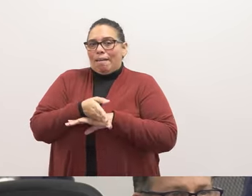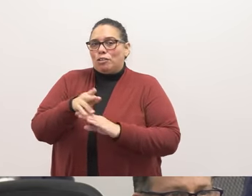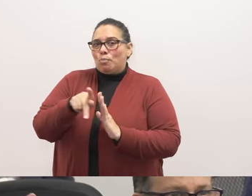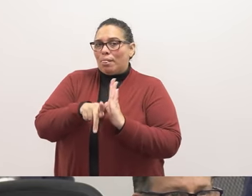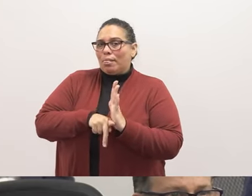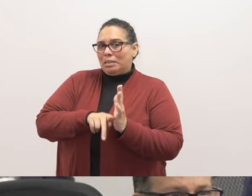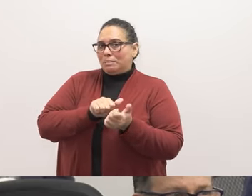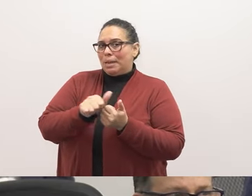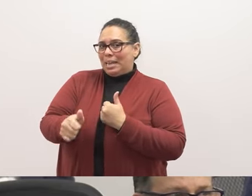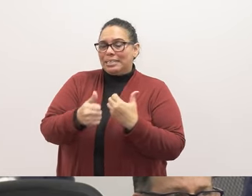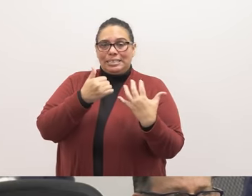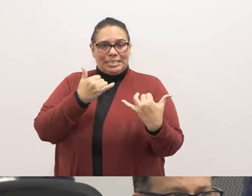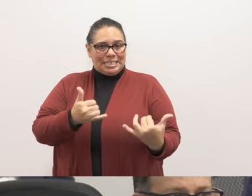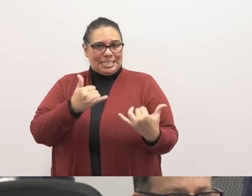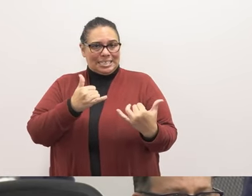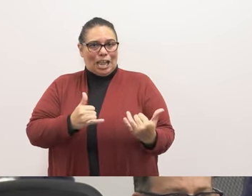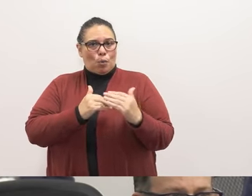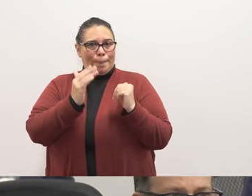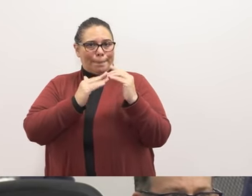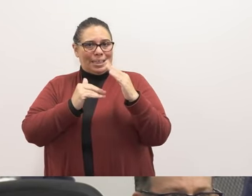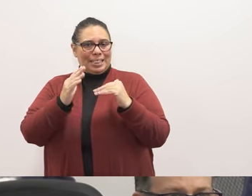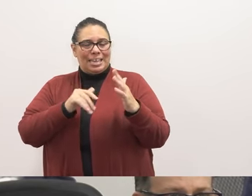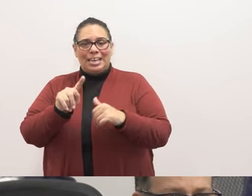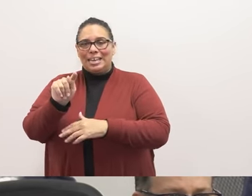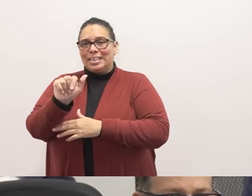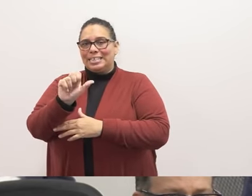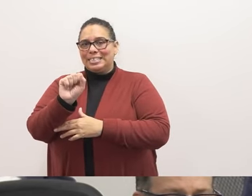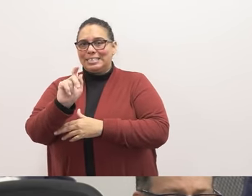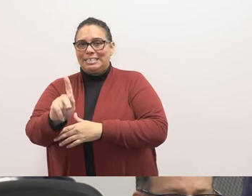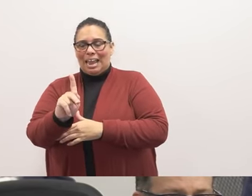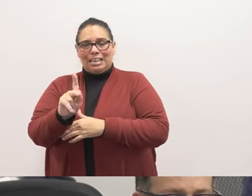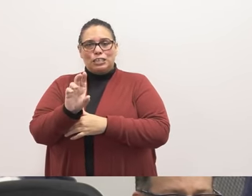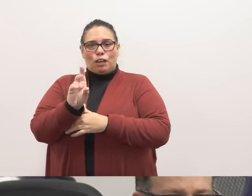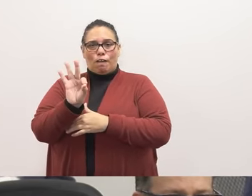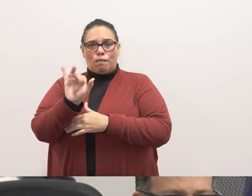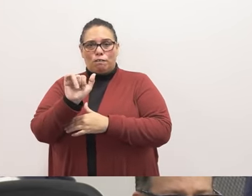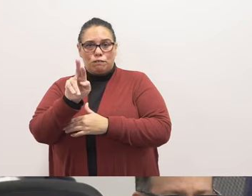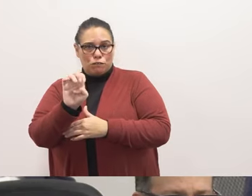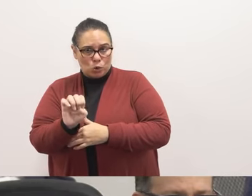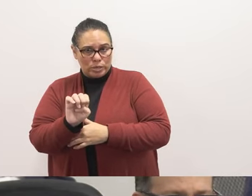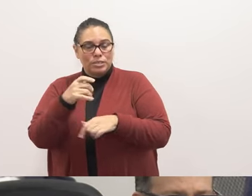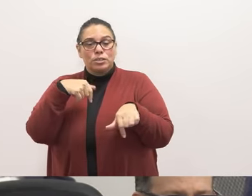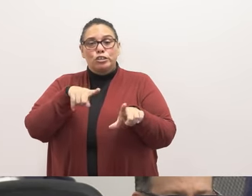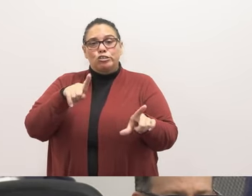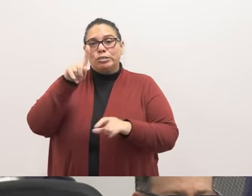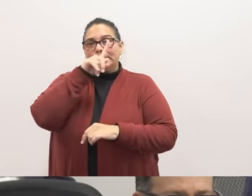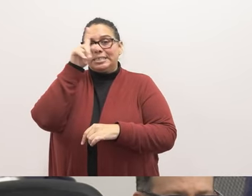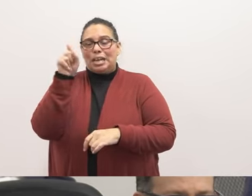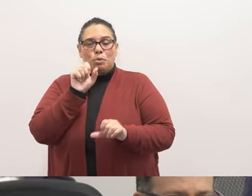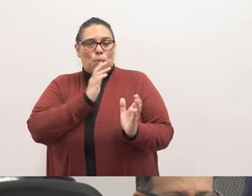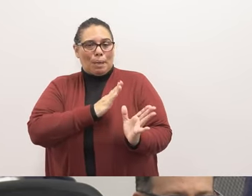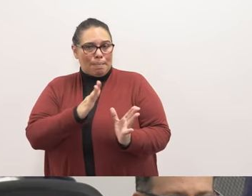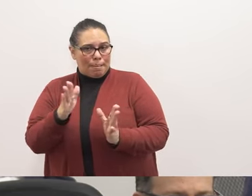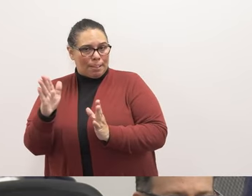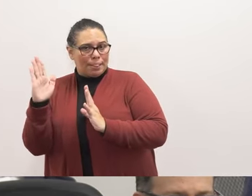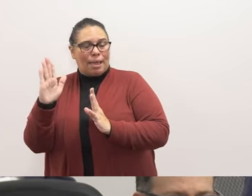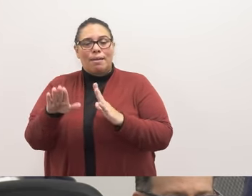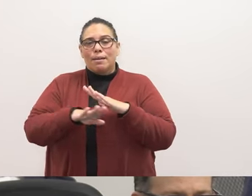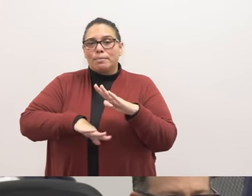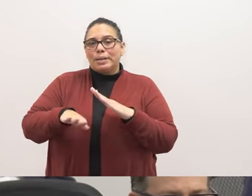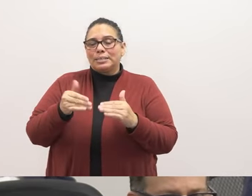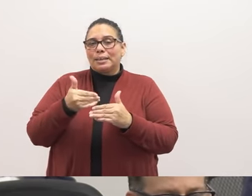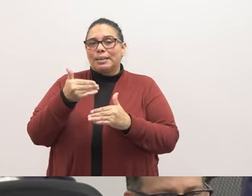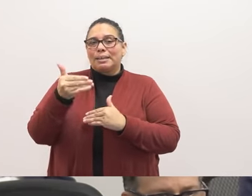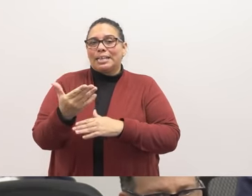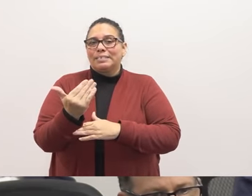we're moving into building up a task force to implement those regulations. But over the summer, we were able to plan out, basically the next